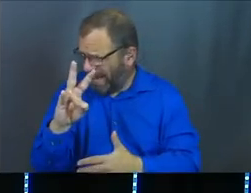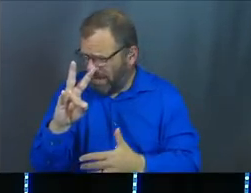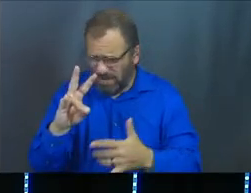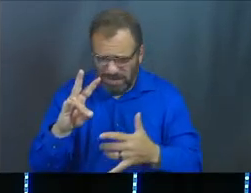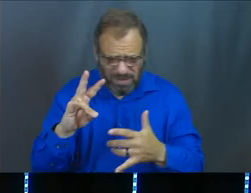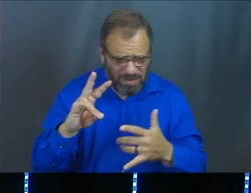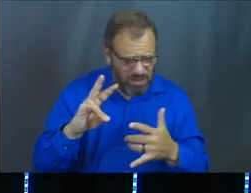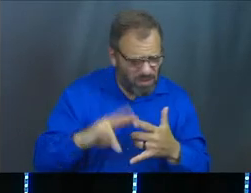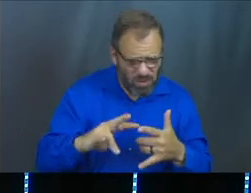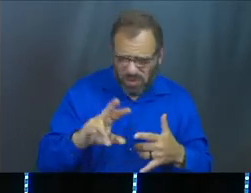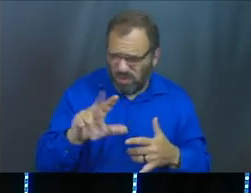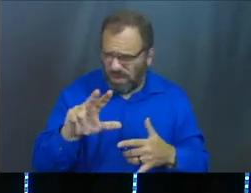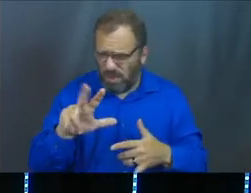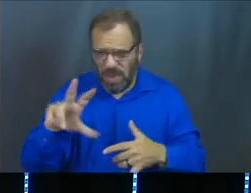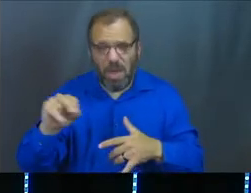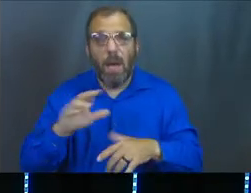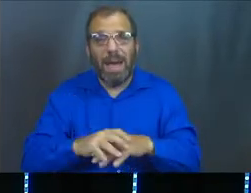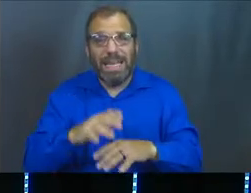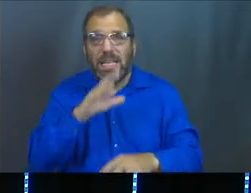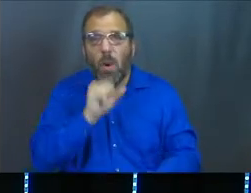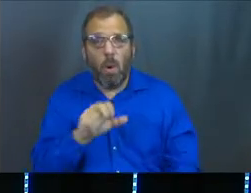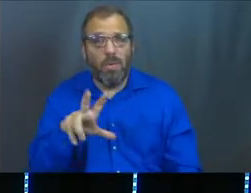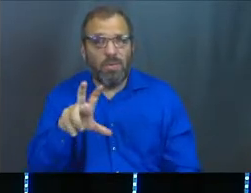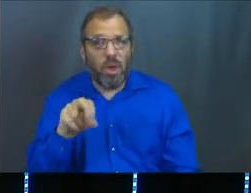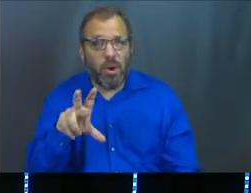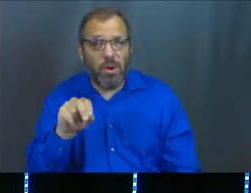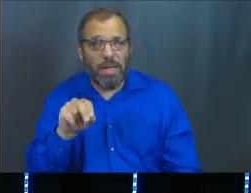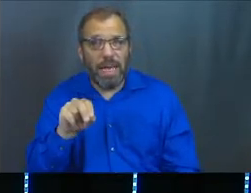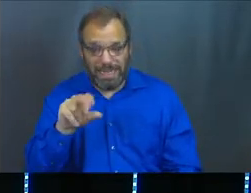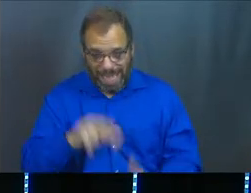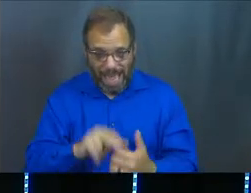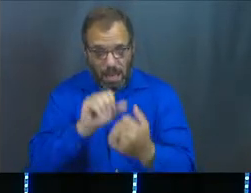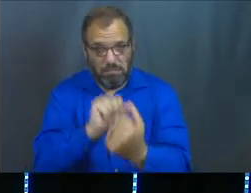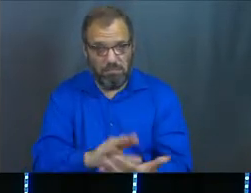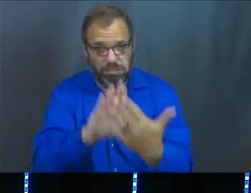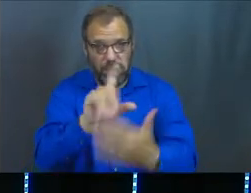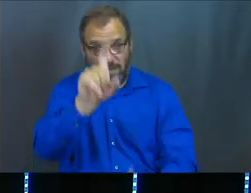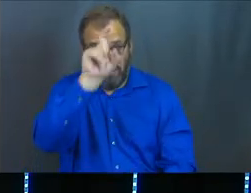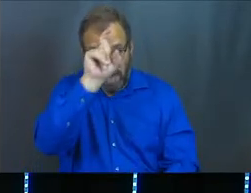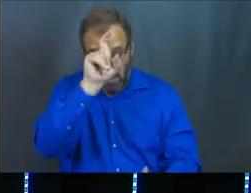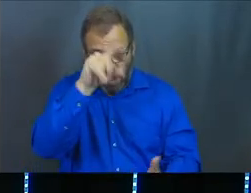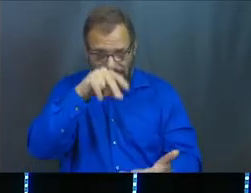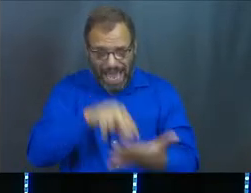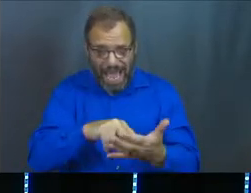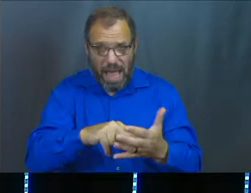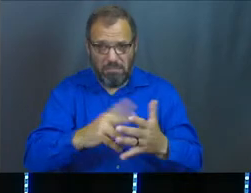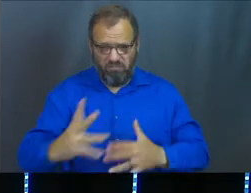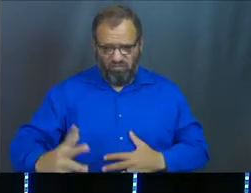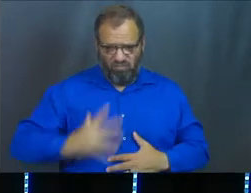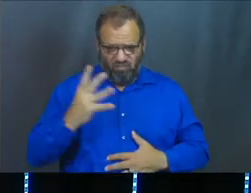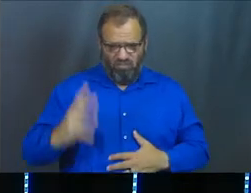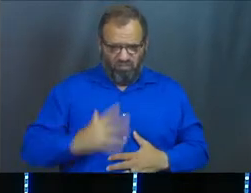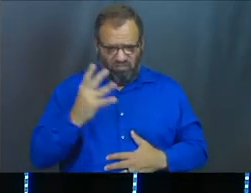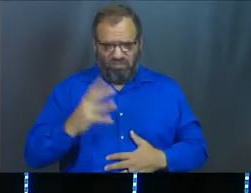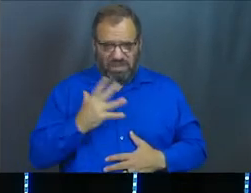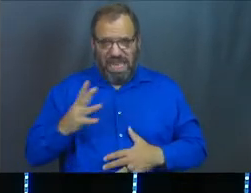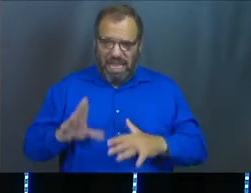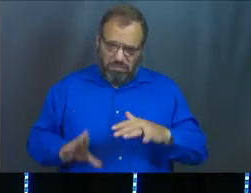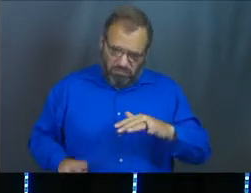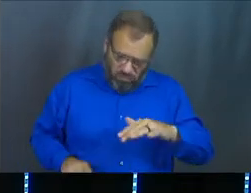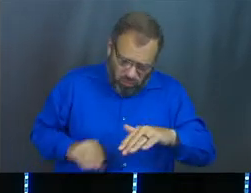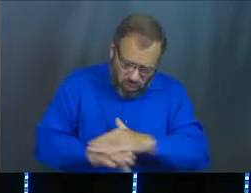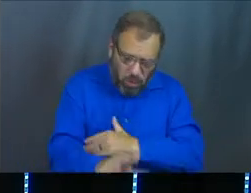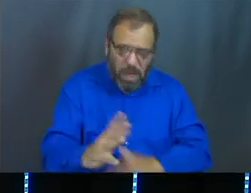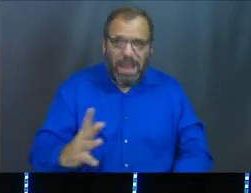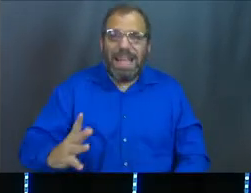to 30, and we definitely know he's 30 years old when he stands before Pharaoh and stands in the palace and actually comes into